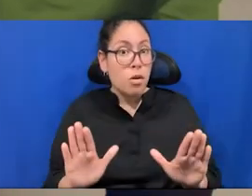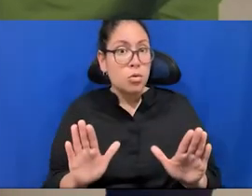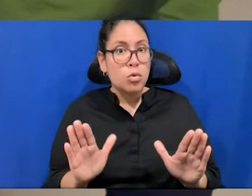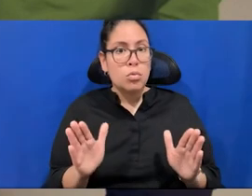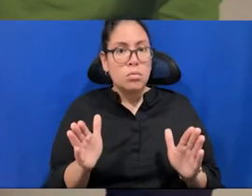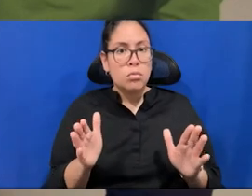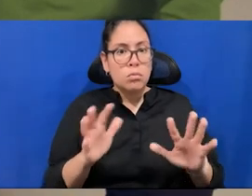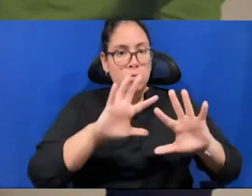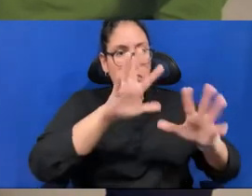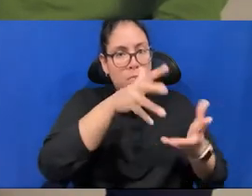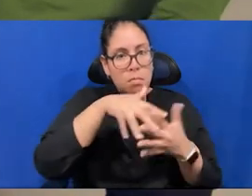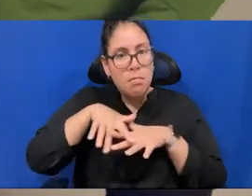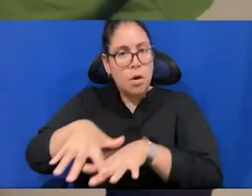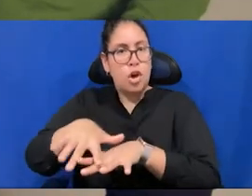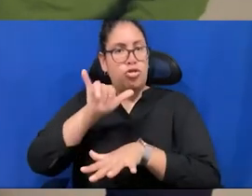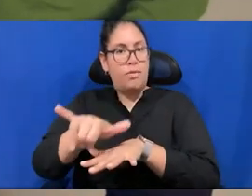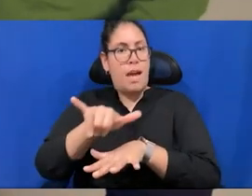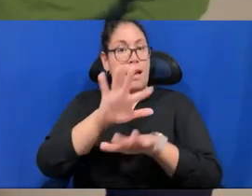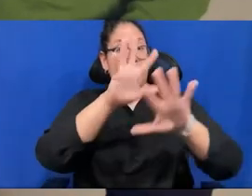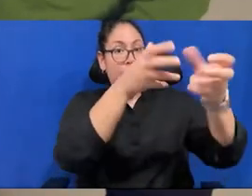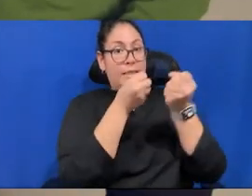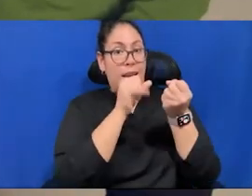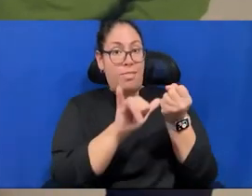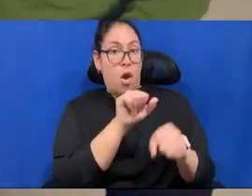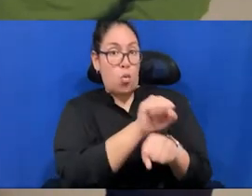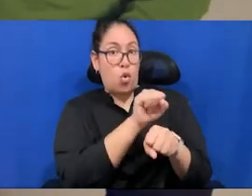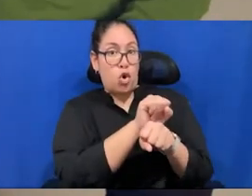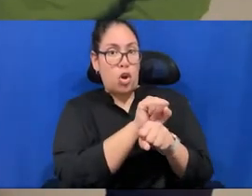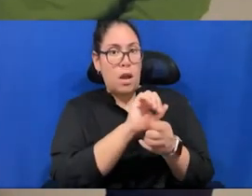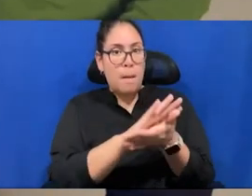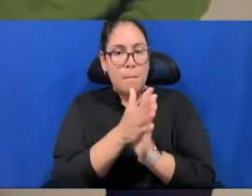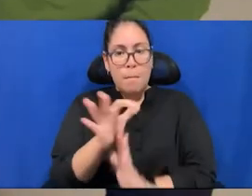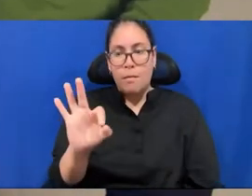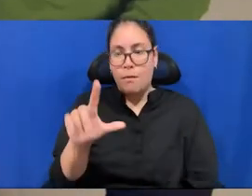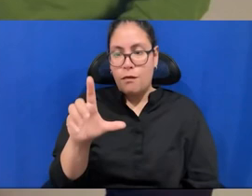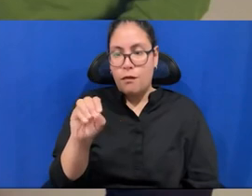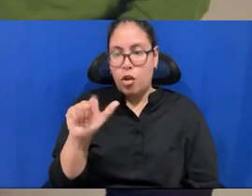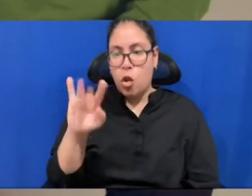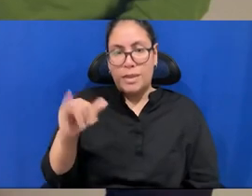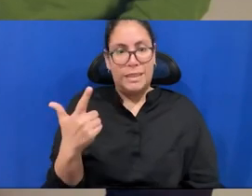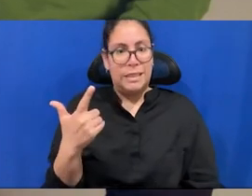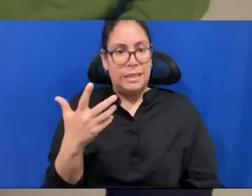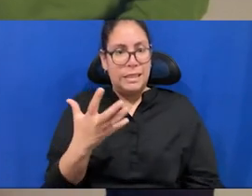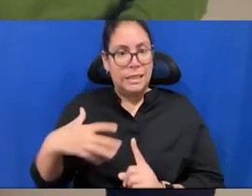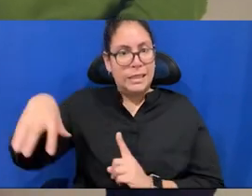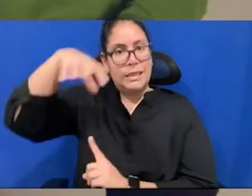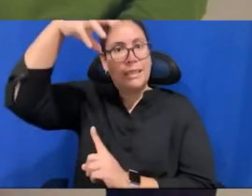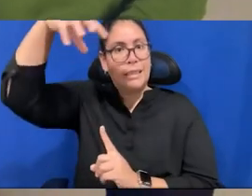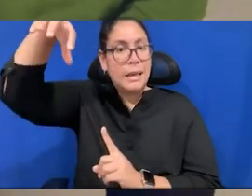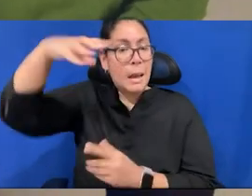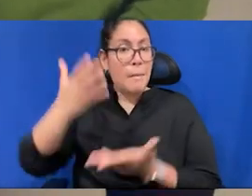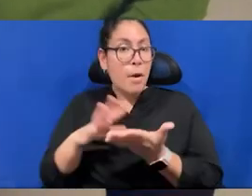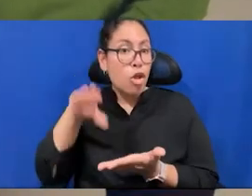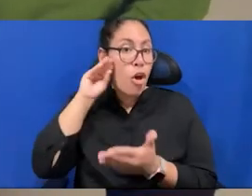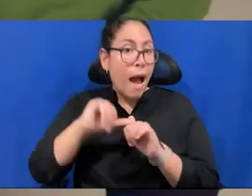and being able to take that work and make a floating auditorium that, uh, we could came maybe learn to float in the bottom washer